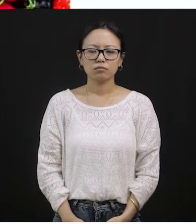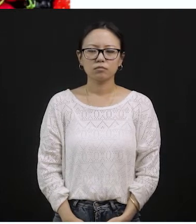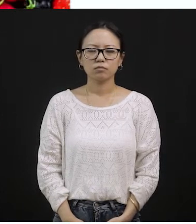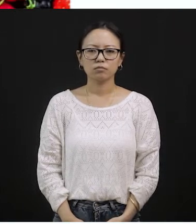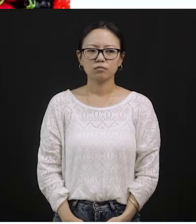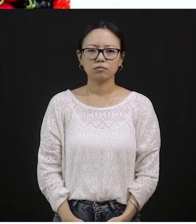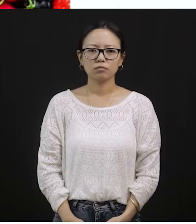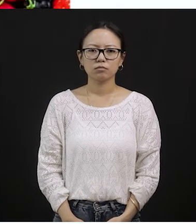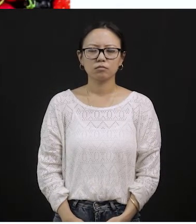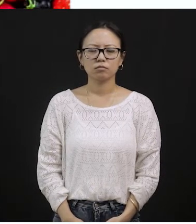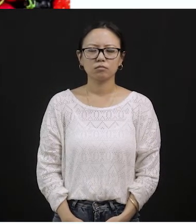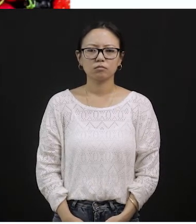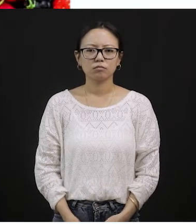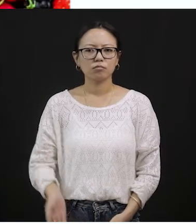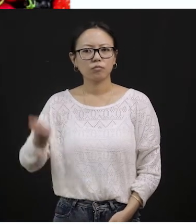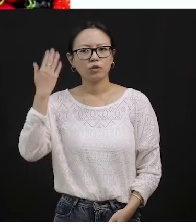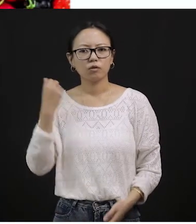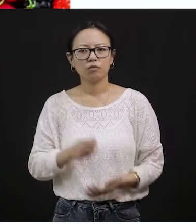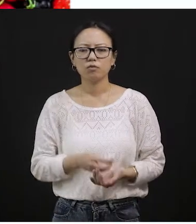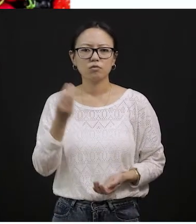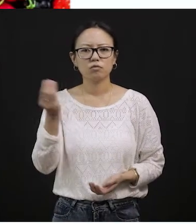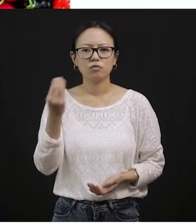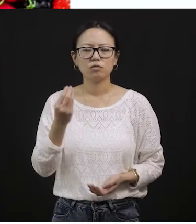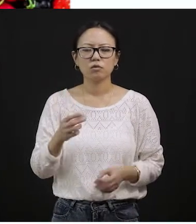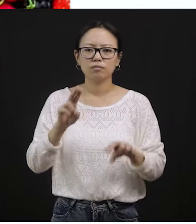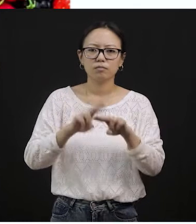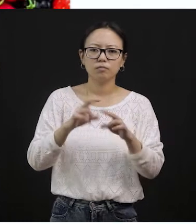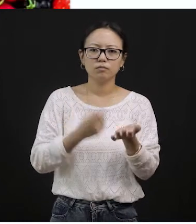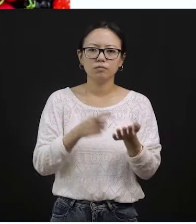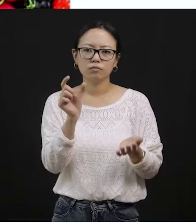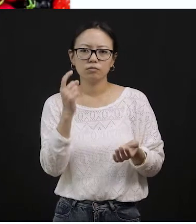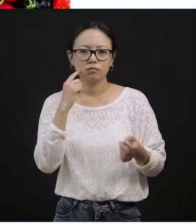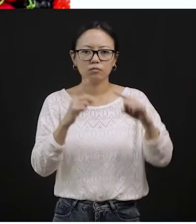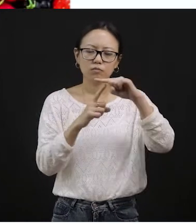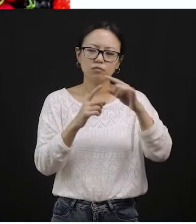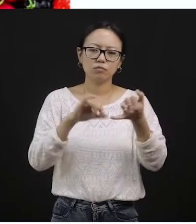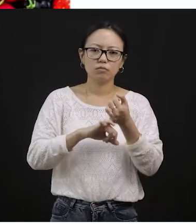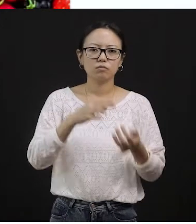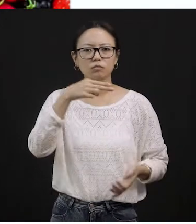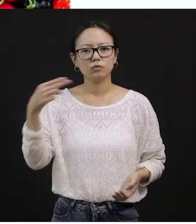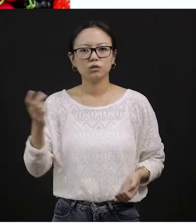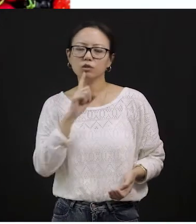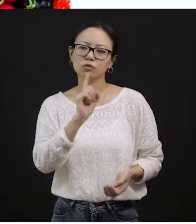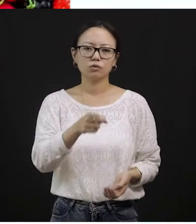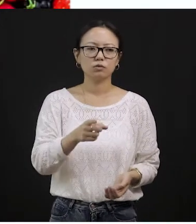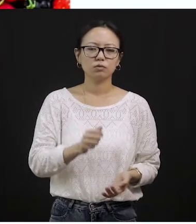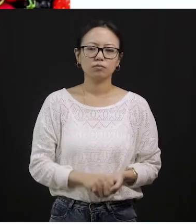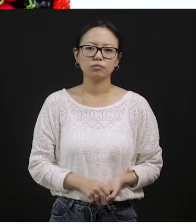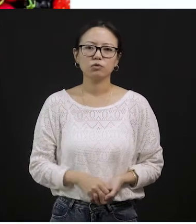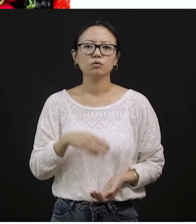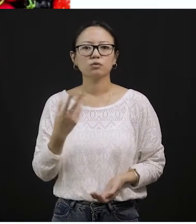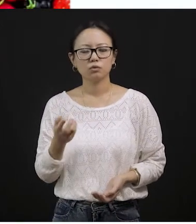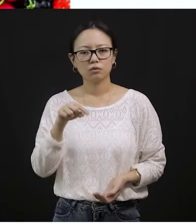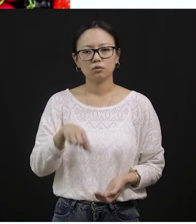I have introduced you to some of the name of the fruits, right? So today I will be just asking you some of the